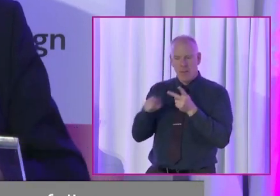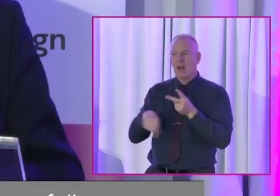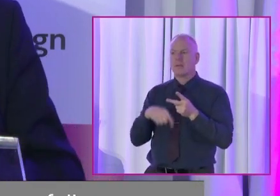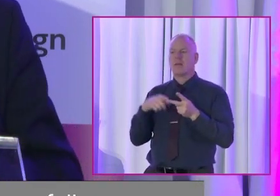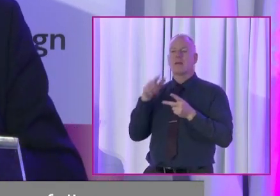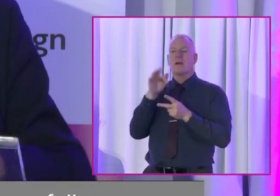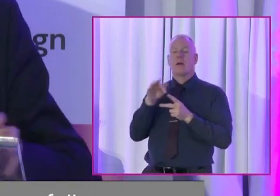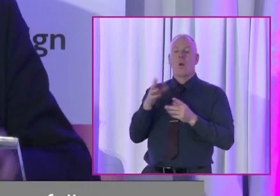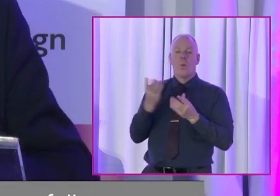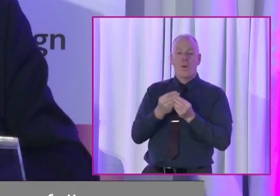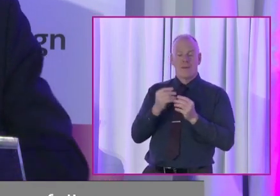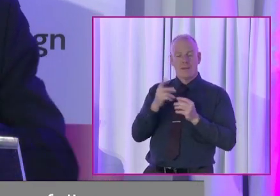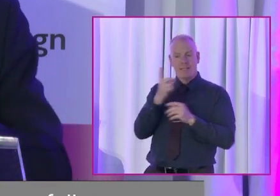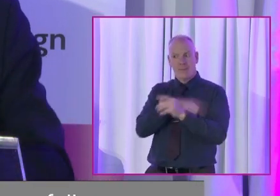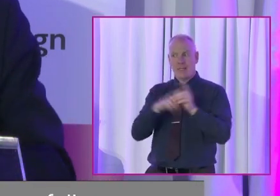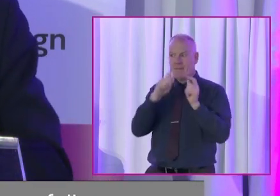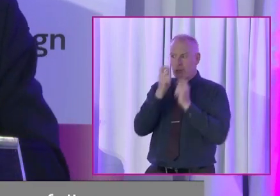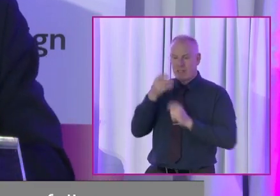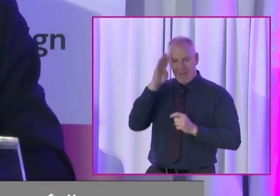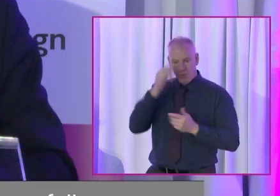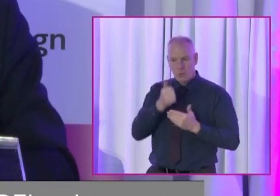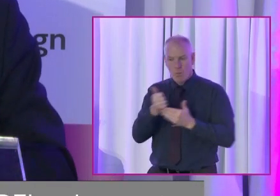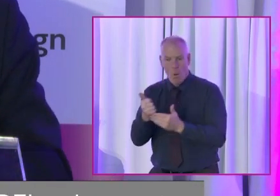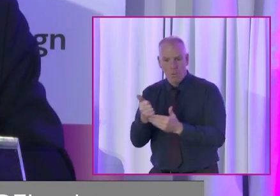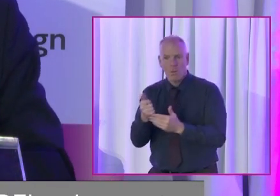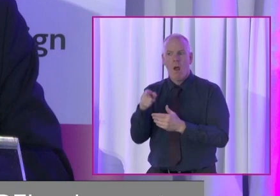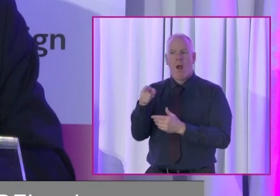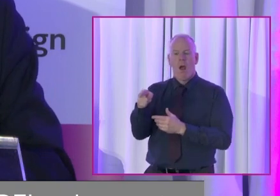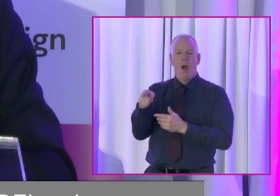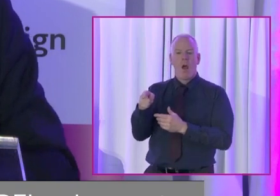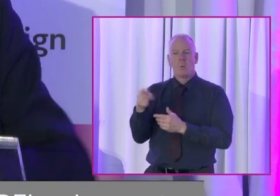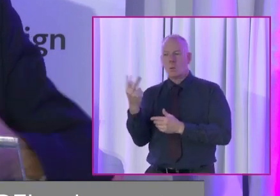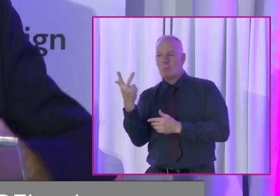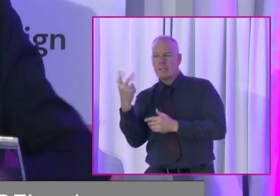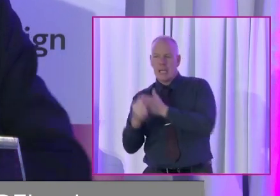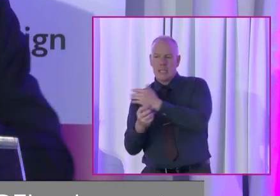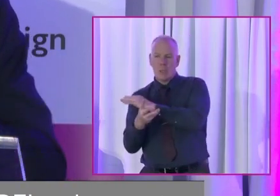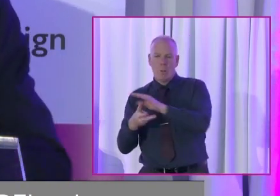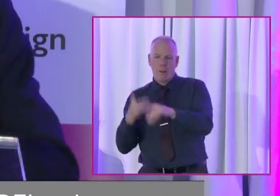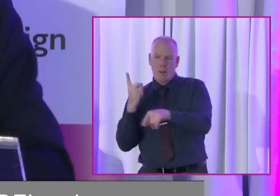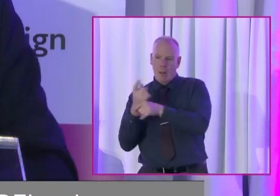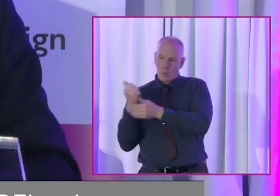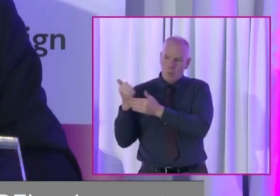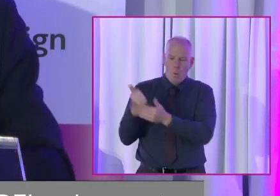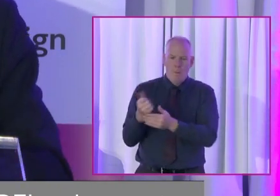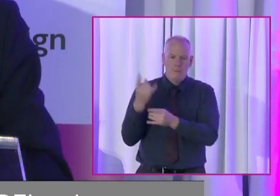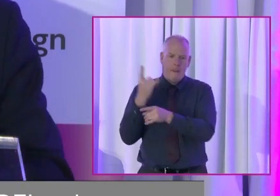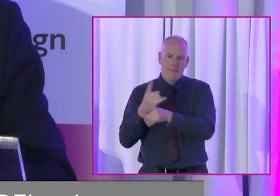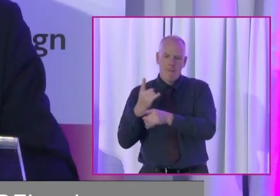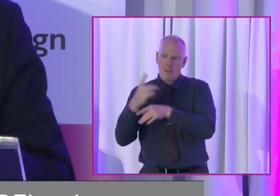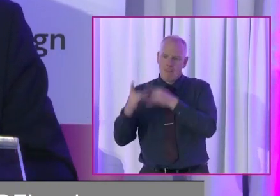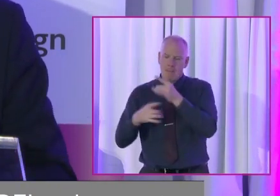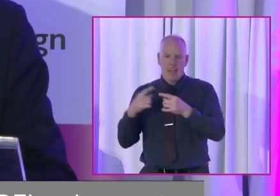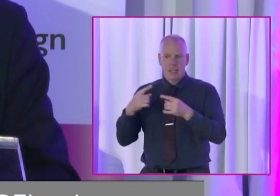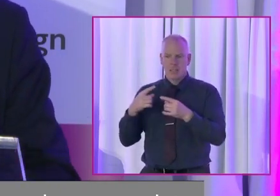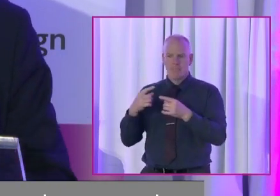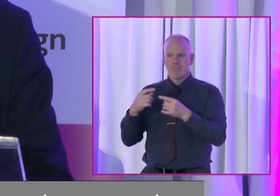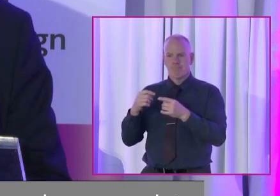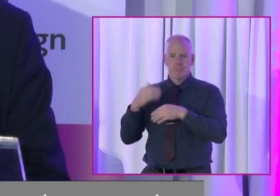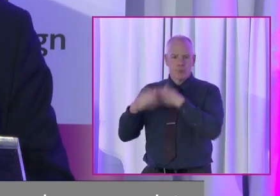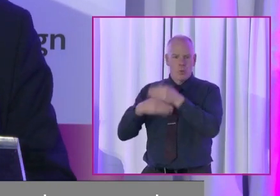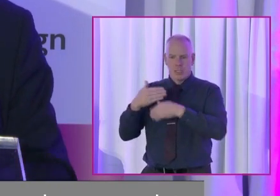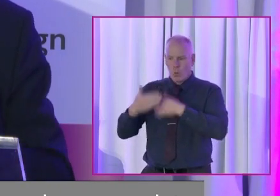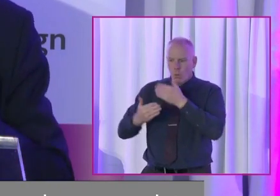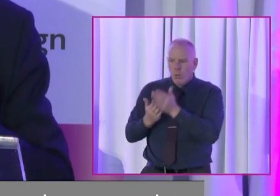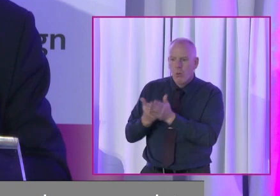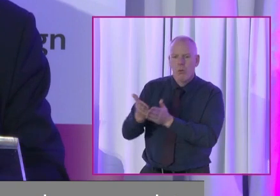through DFI and support of the council, somebody there two, three days a week to actually make the wheels turn and work with her and